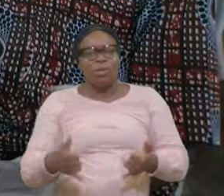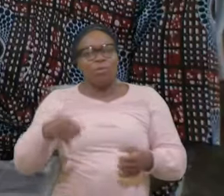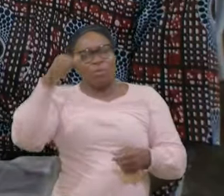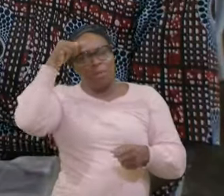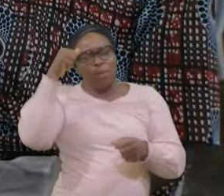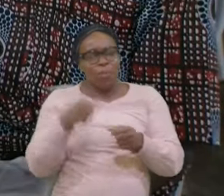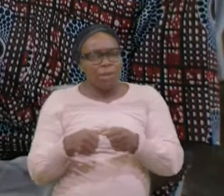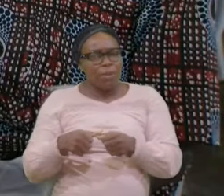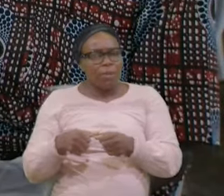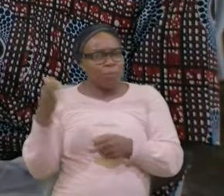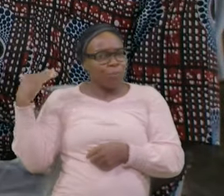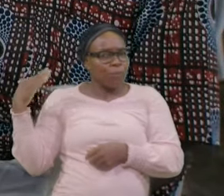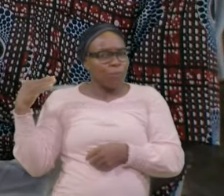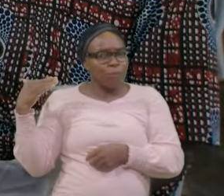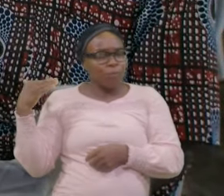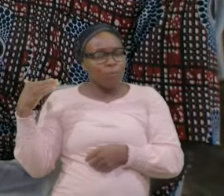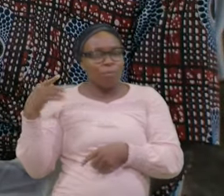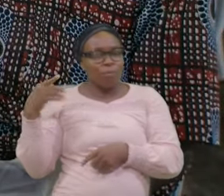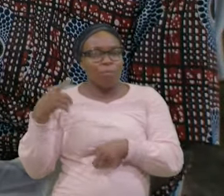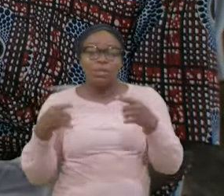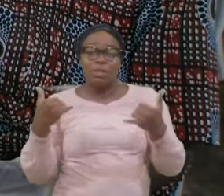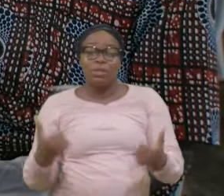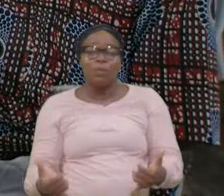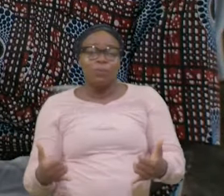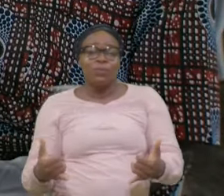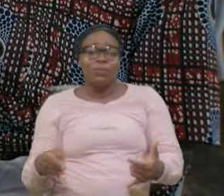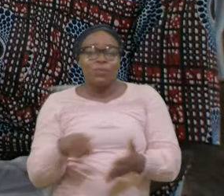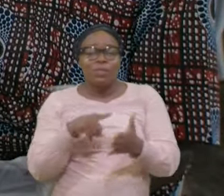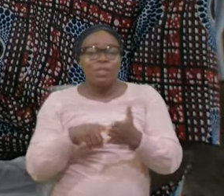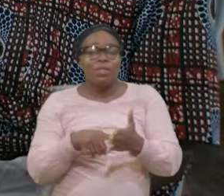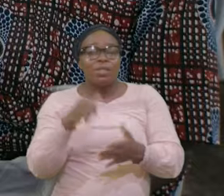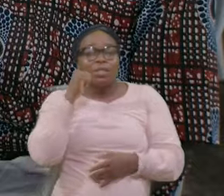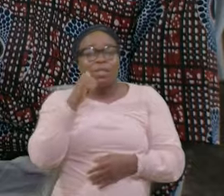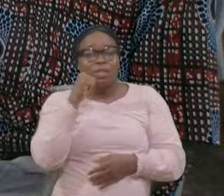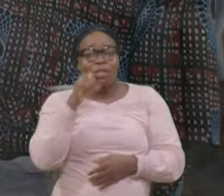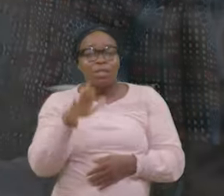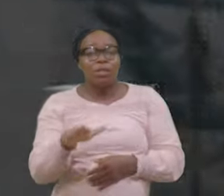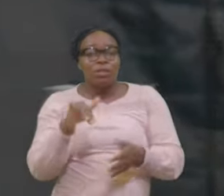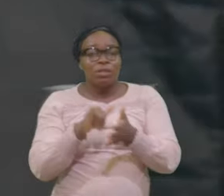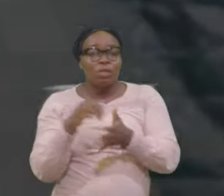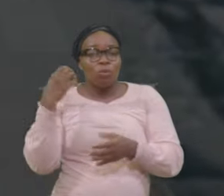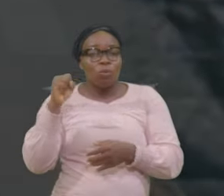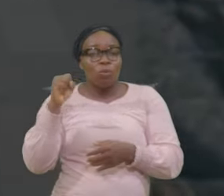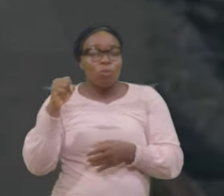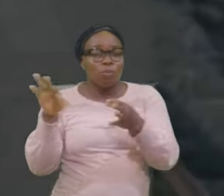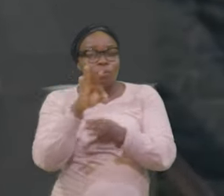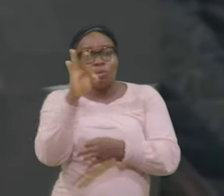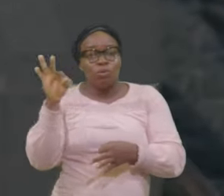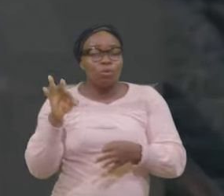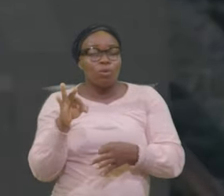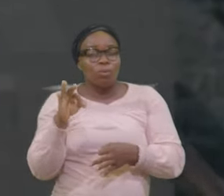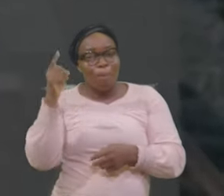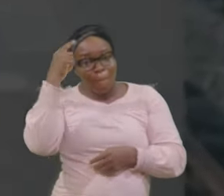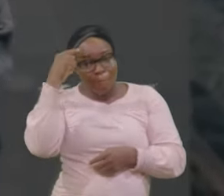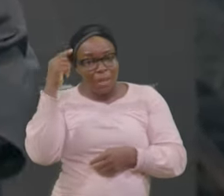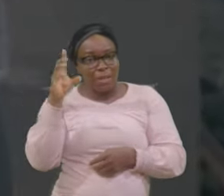remember This But This girl That was Spiritual This girl That appeared Special